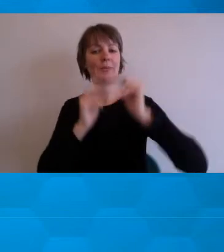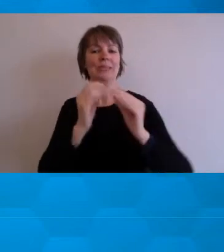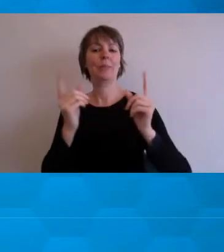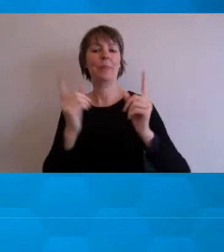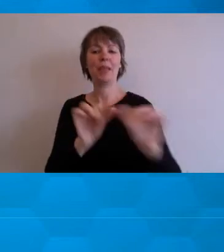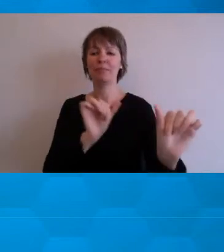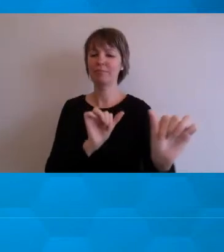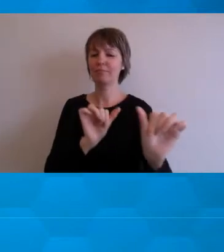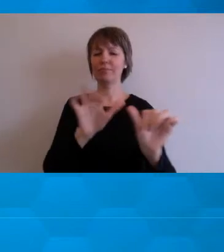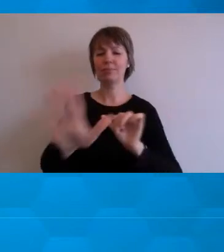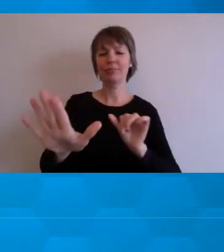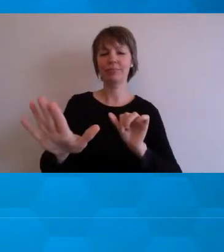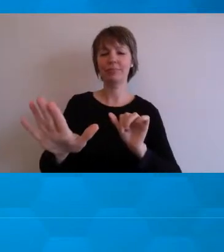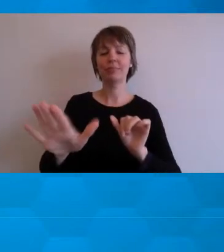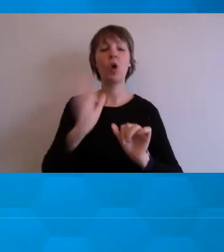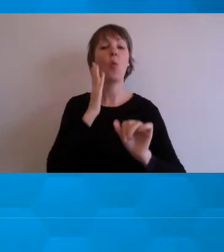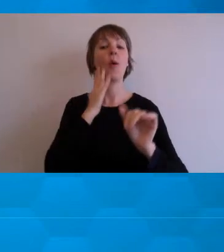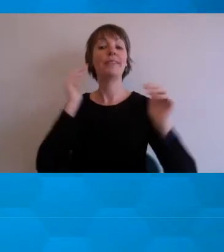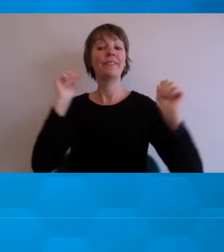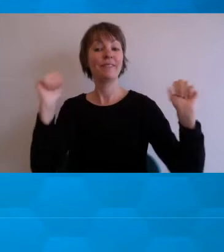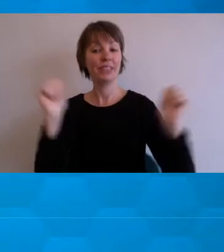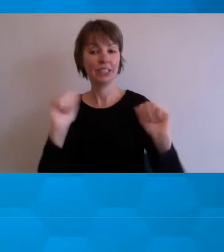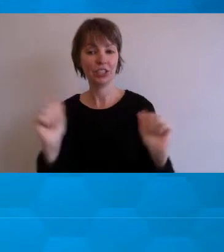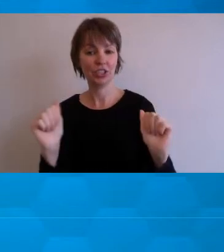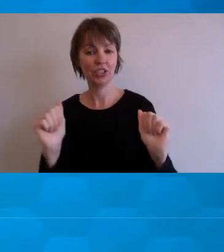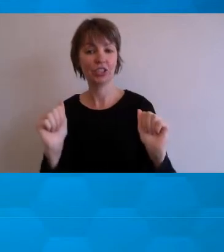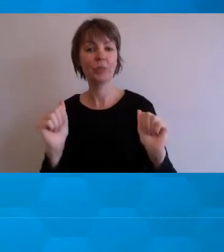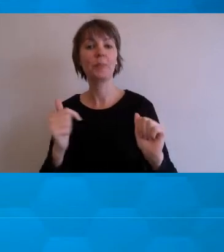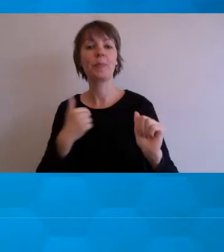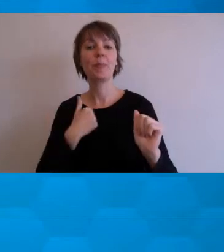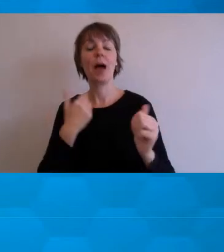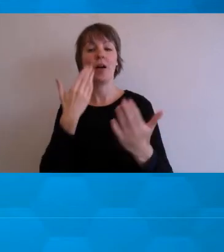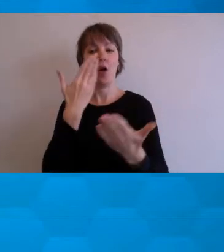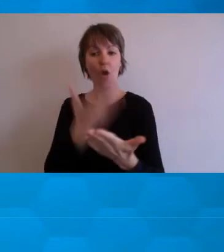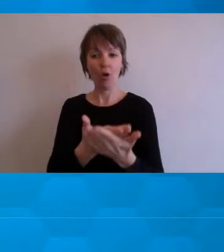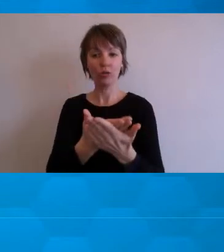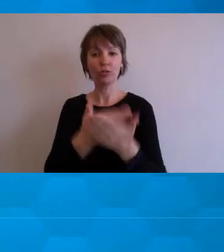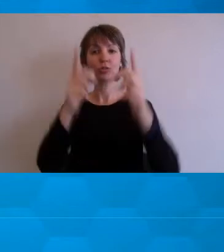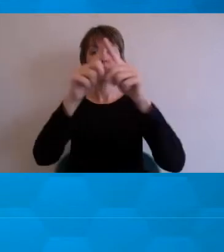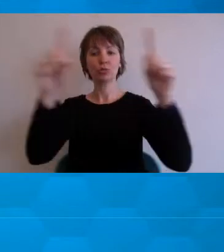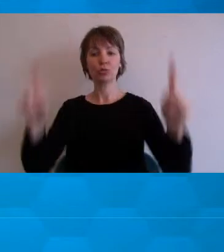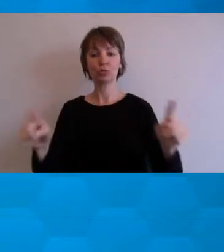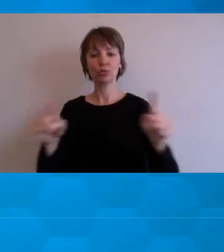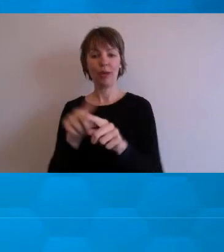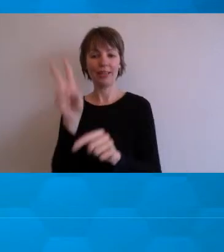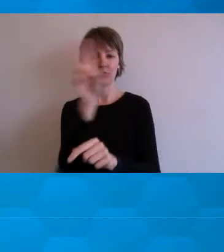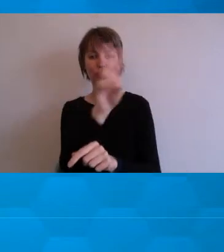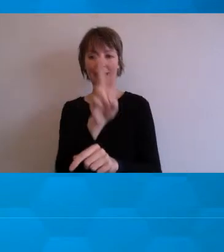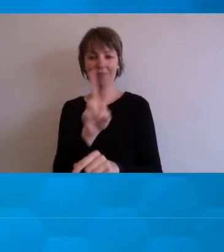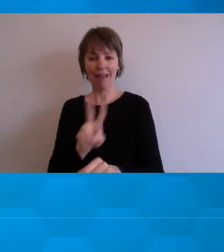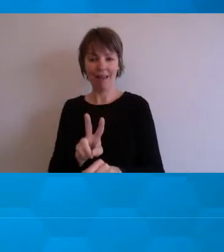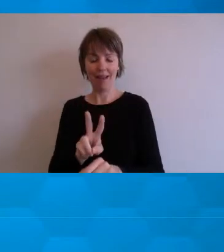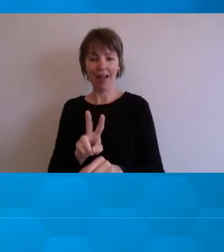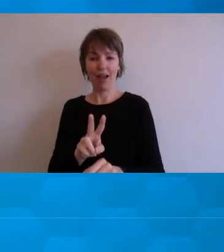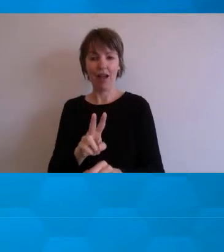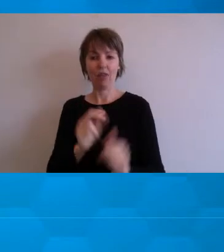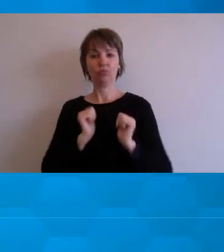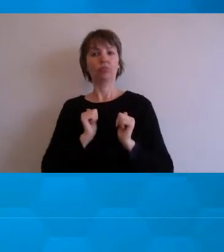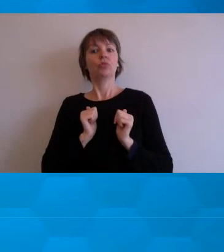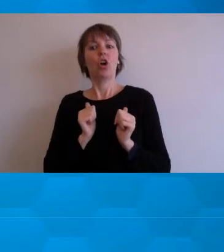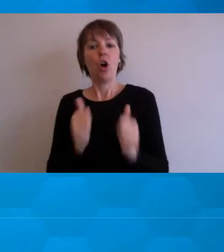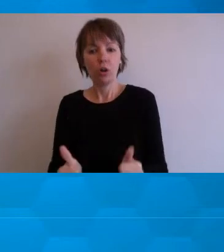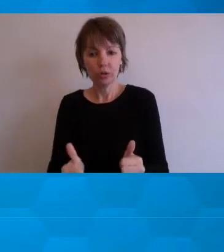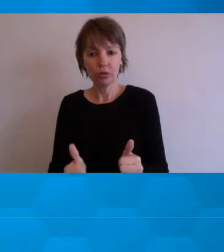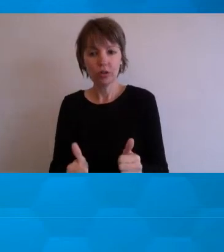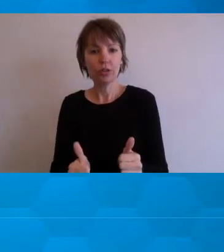When it was finished, I once again turned on my screen reader and was shocked to find that I couldn't even get through